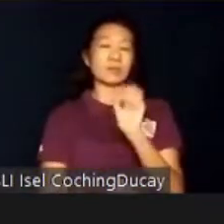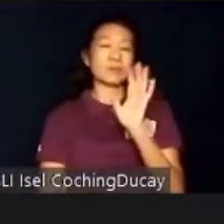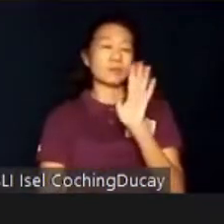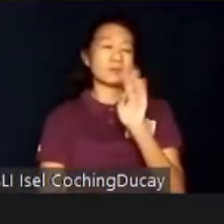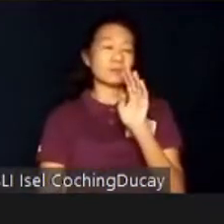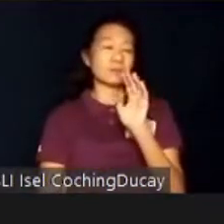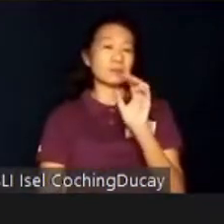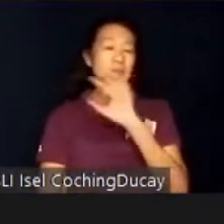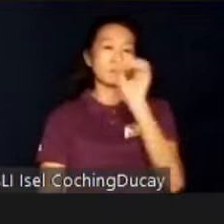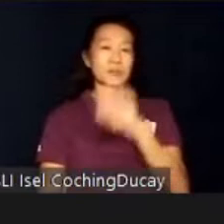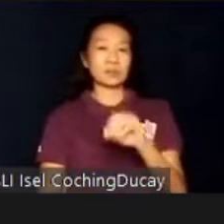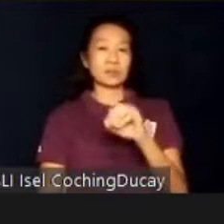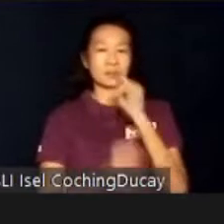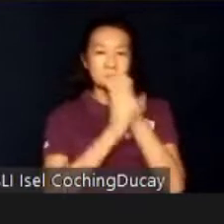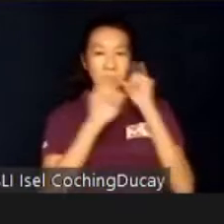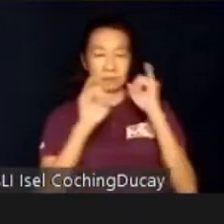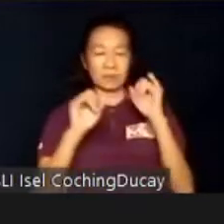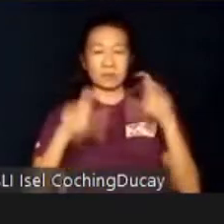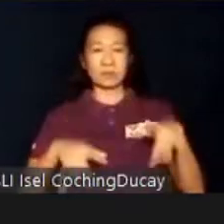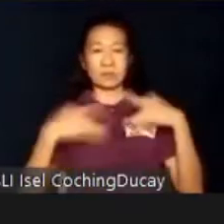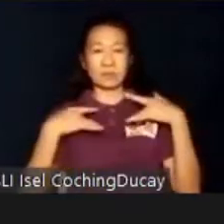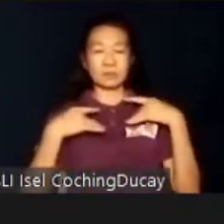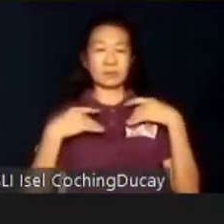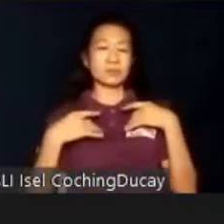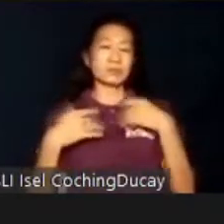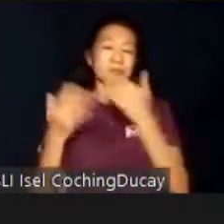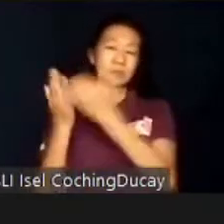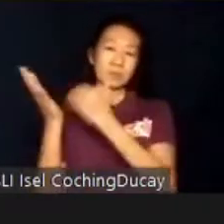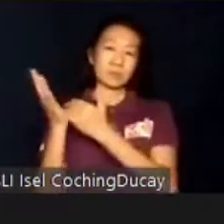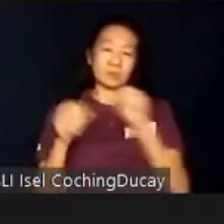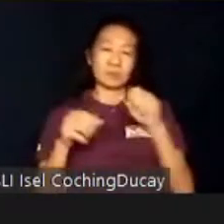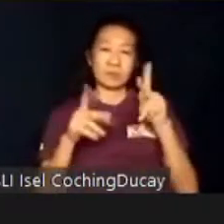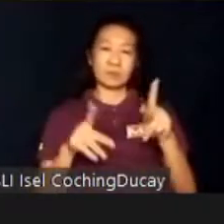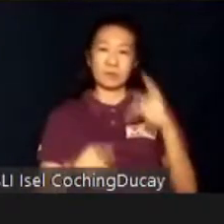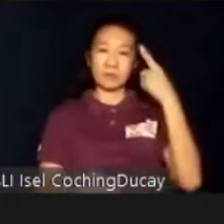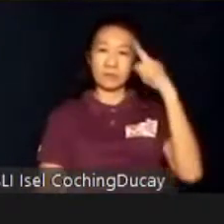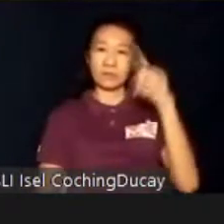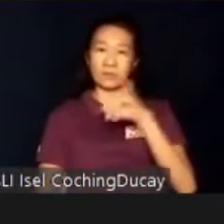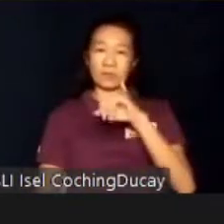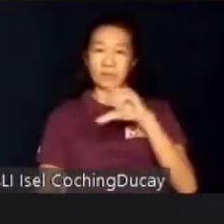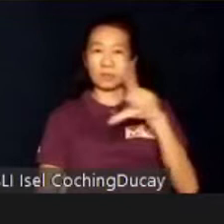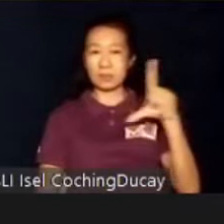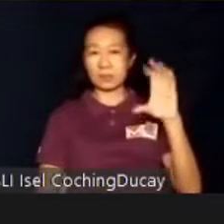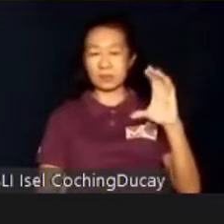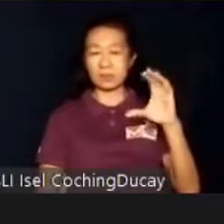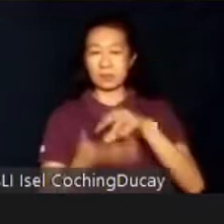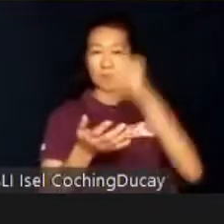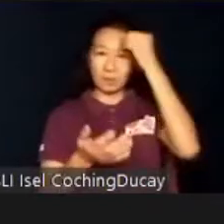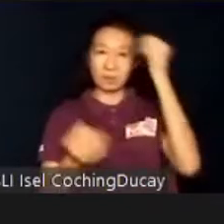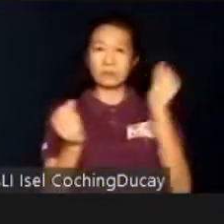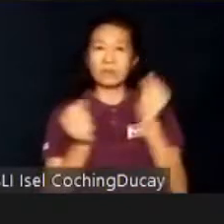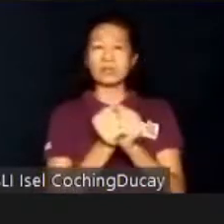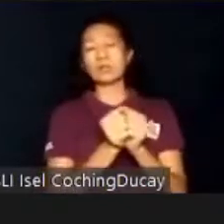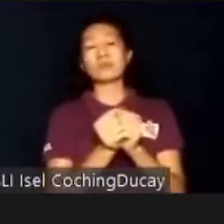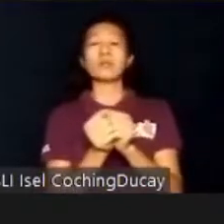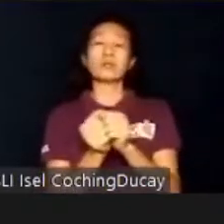child's individualized curriculum. Opportunities for ILLC students to learn alongside their neurotypically